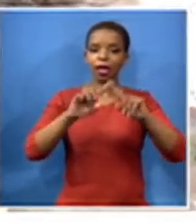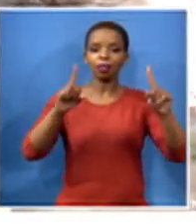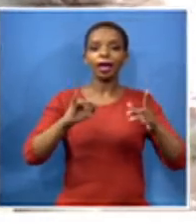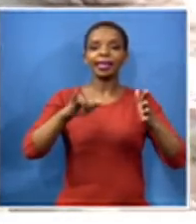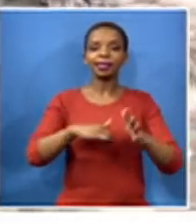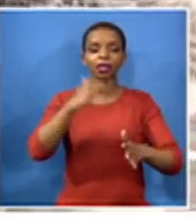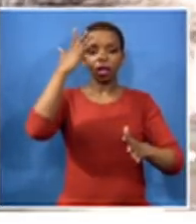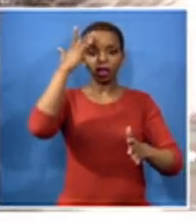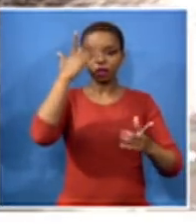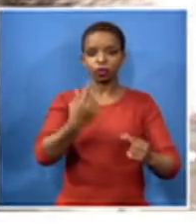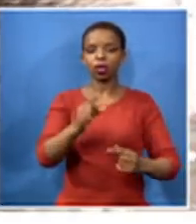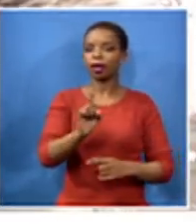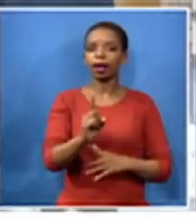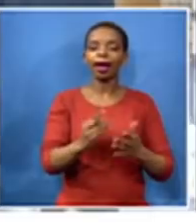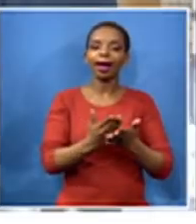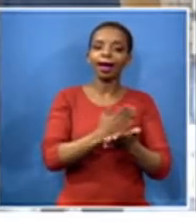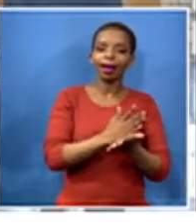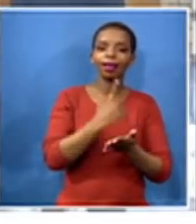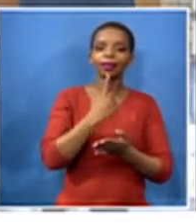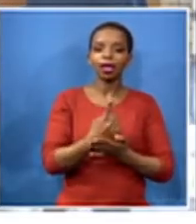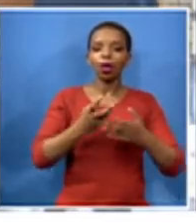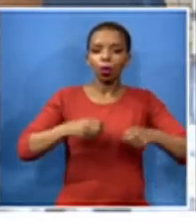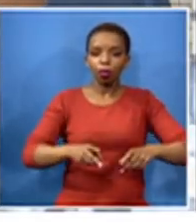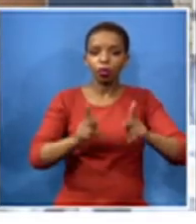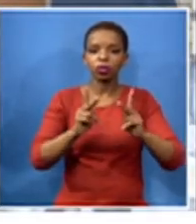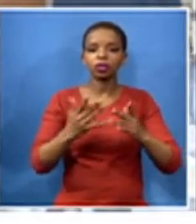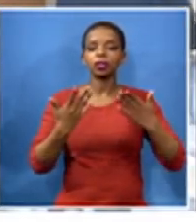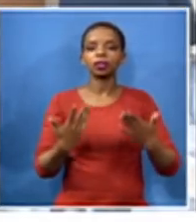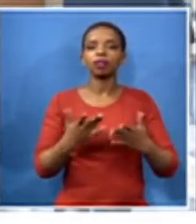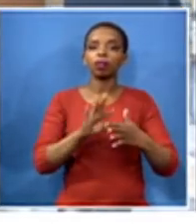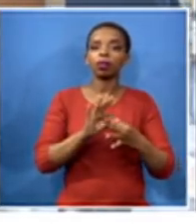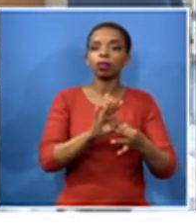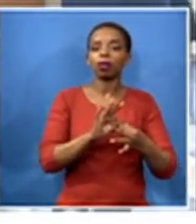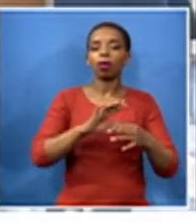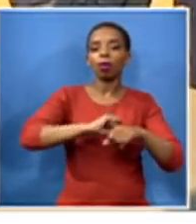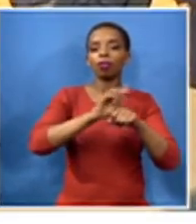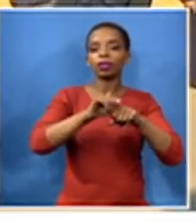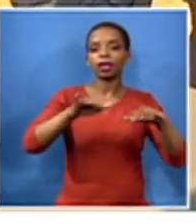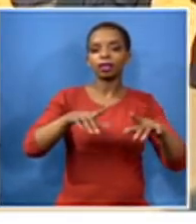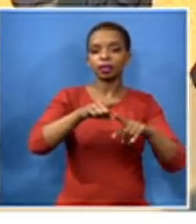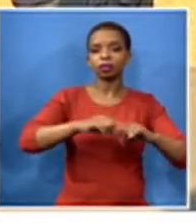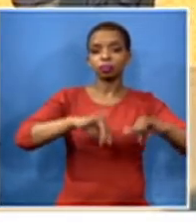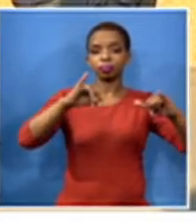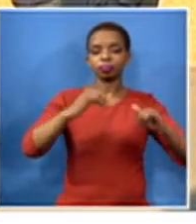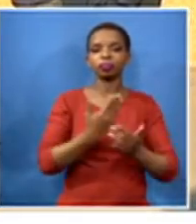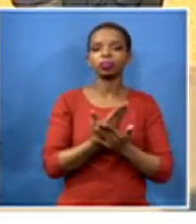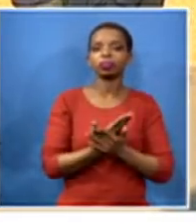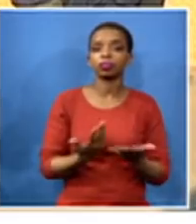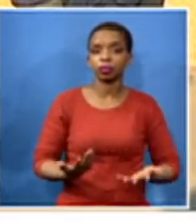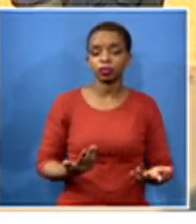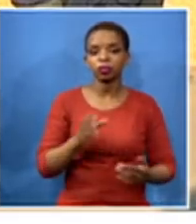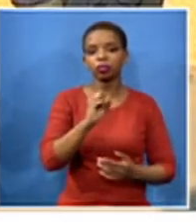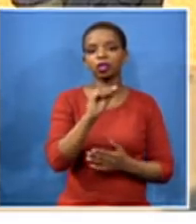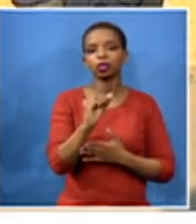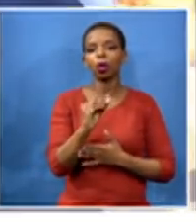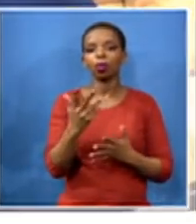they are using opportunity this opportunity to disrupt so uh our members on the